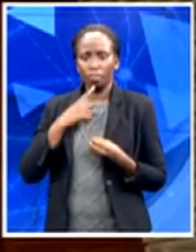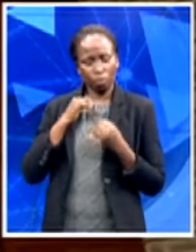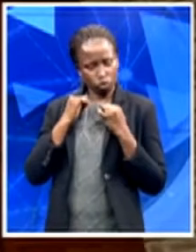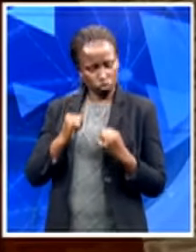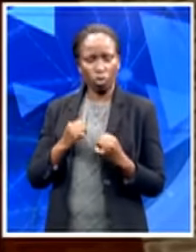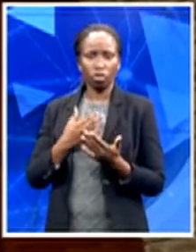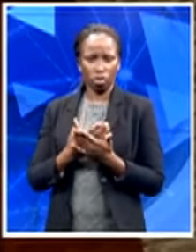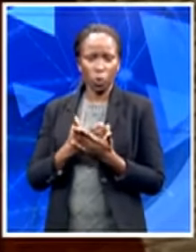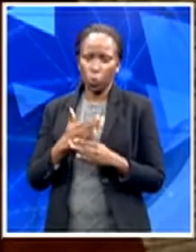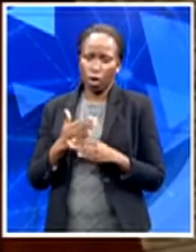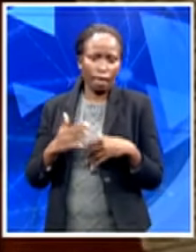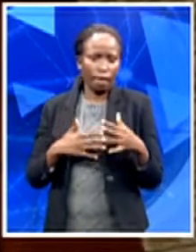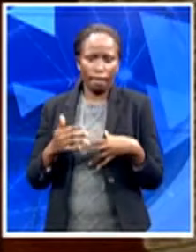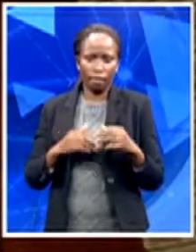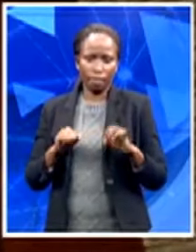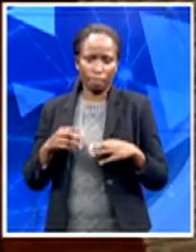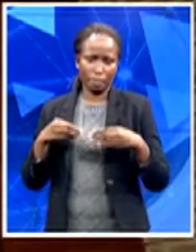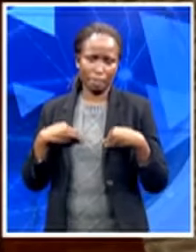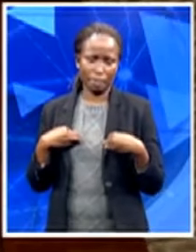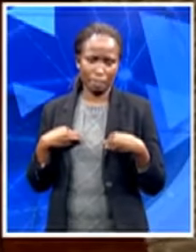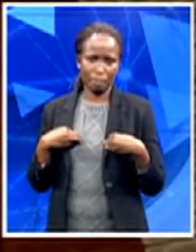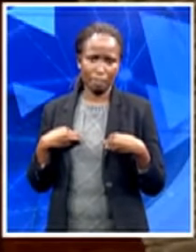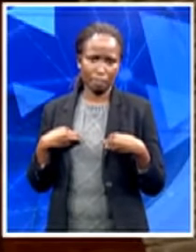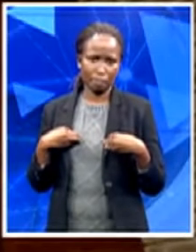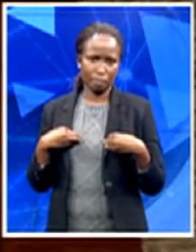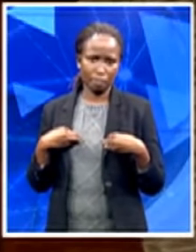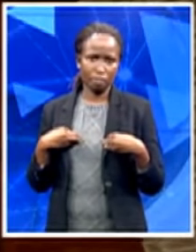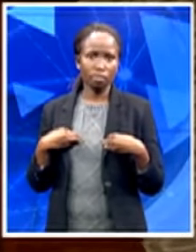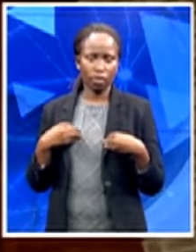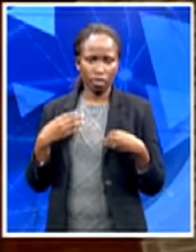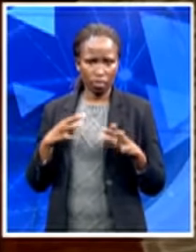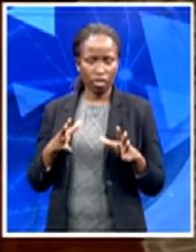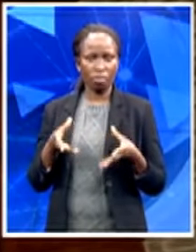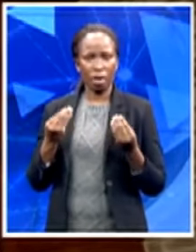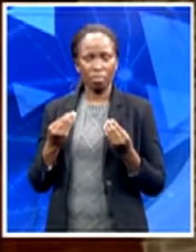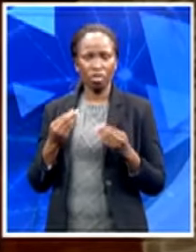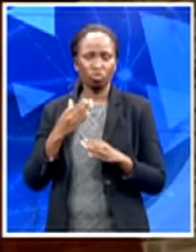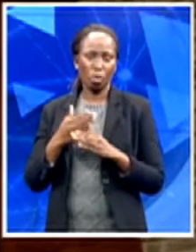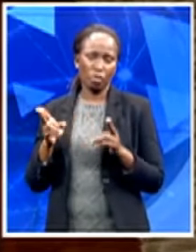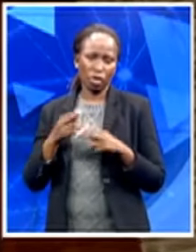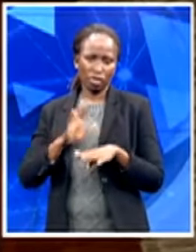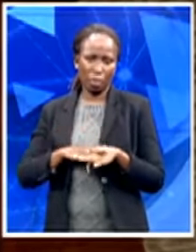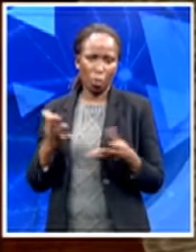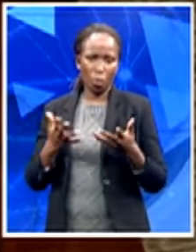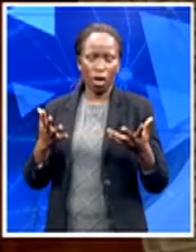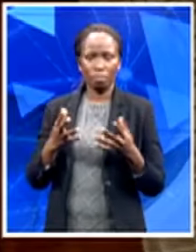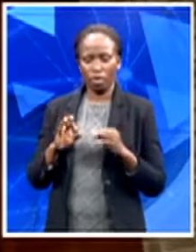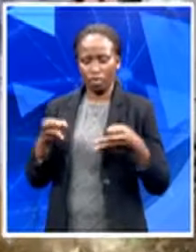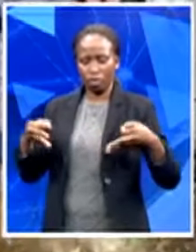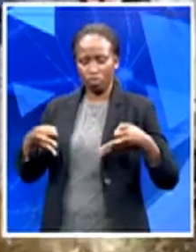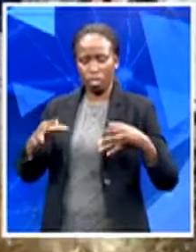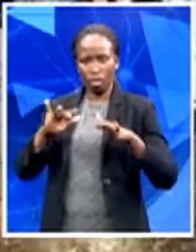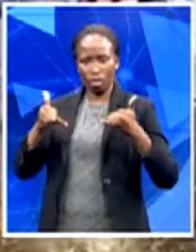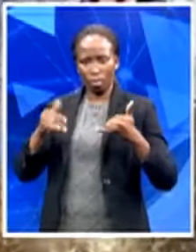of having a peace job at the funeral park, if I realize that I'm capable to work.